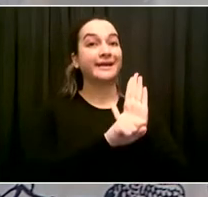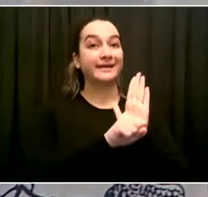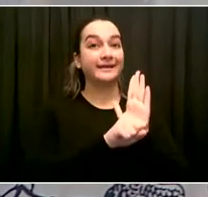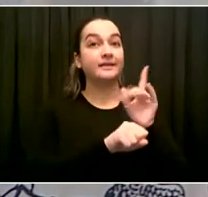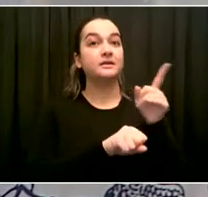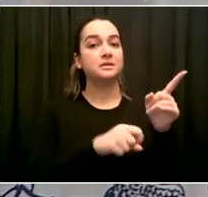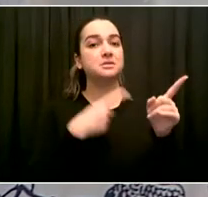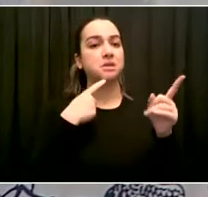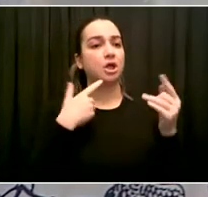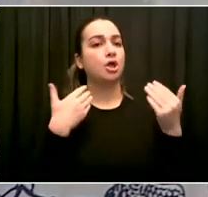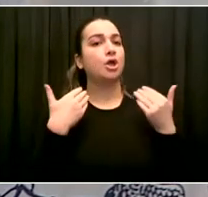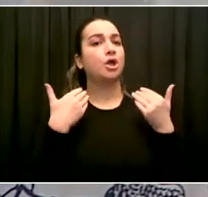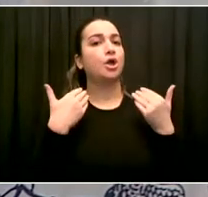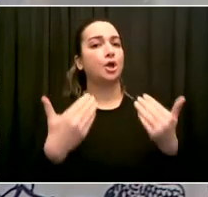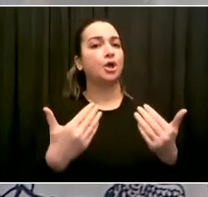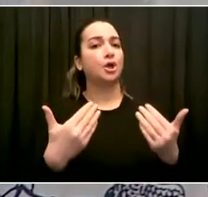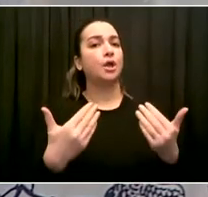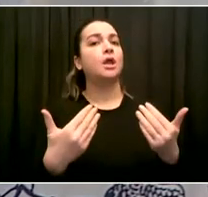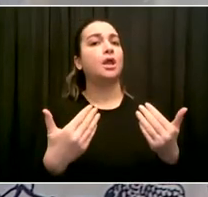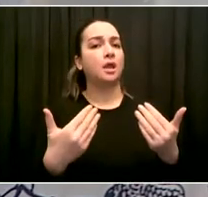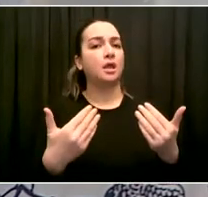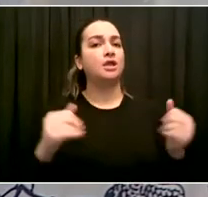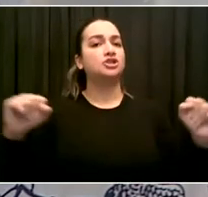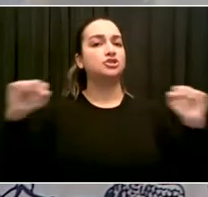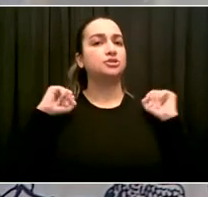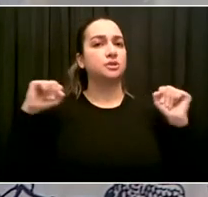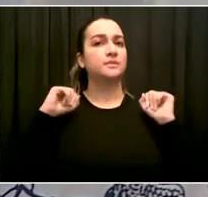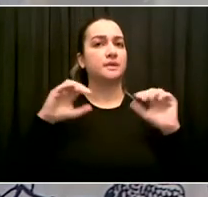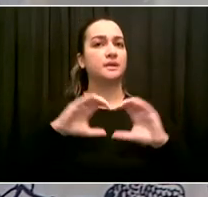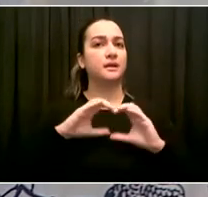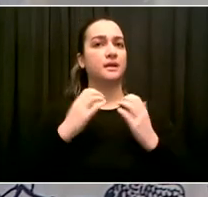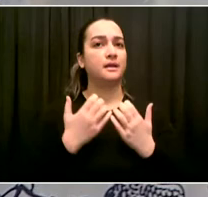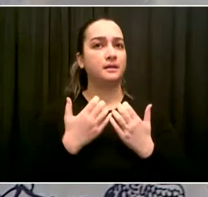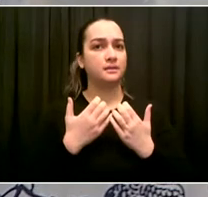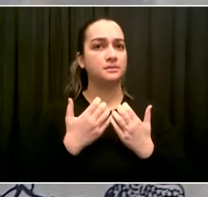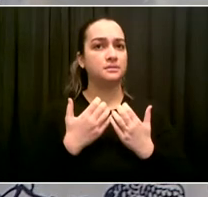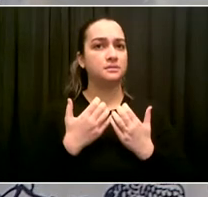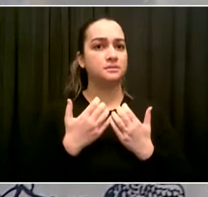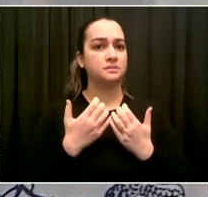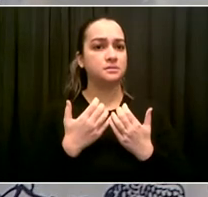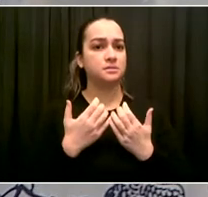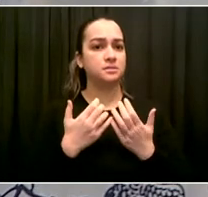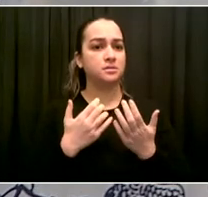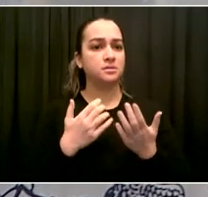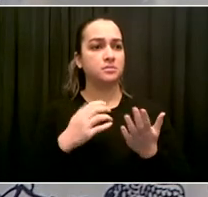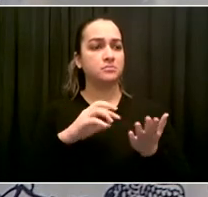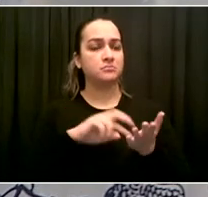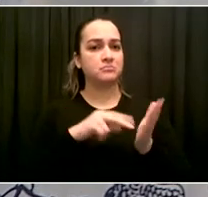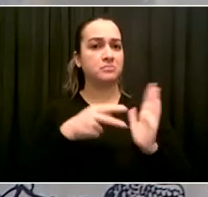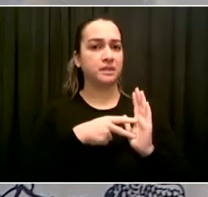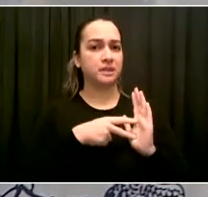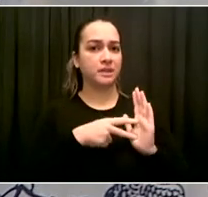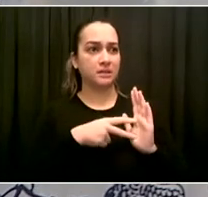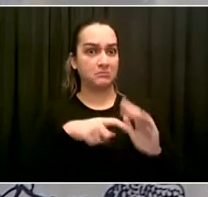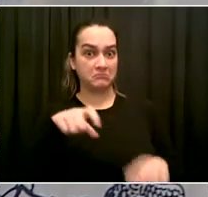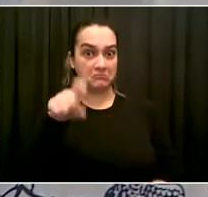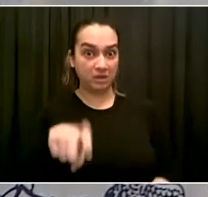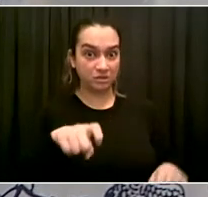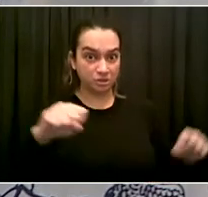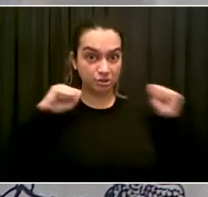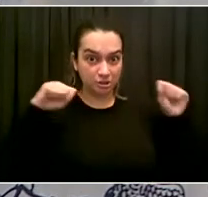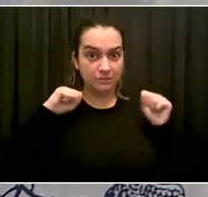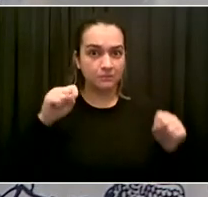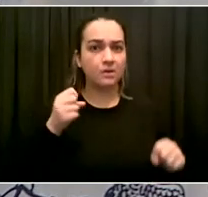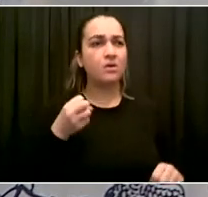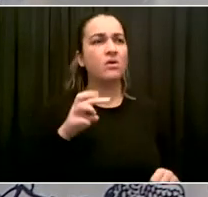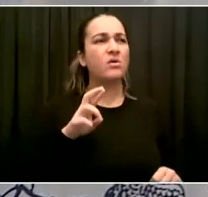week, but they don't have to? And do you not have the authority as mayor or as health commissioner, if you have true medical and